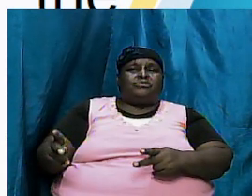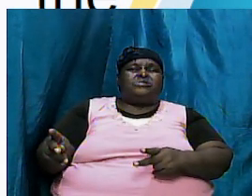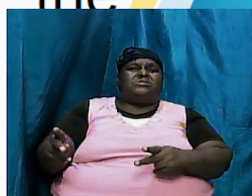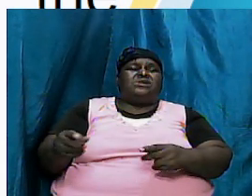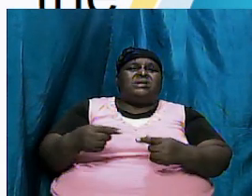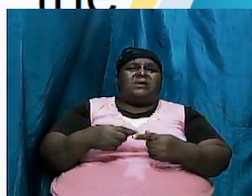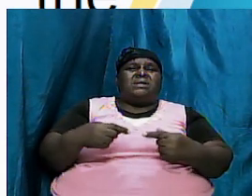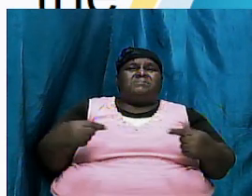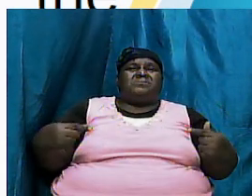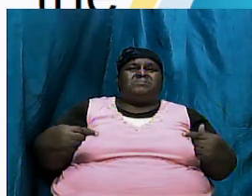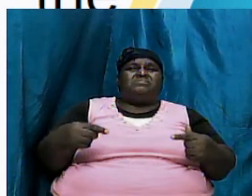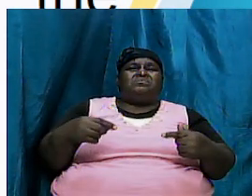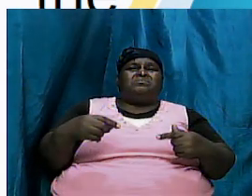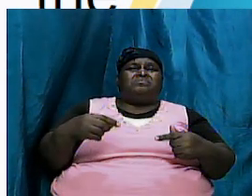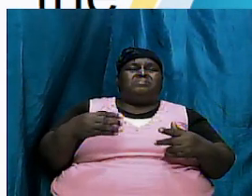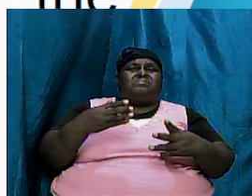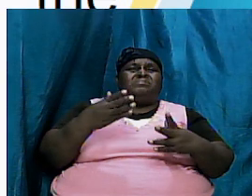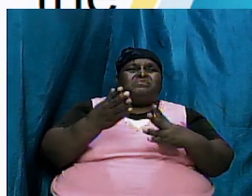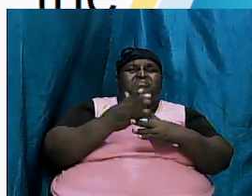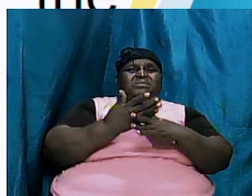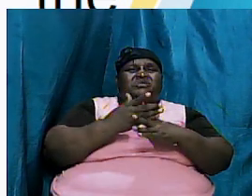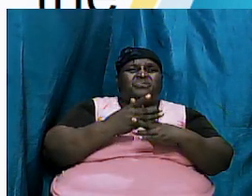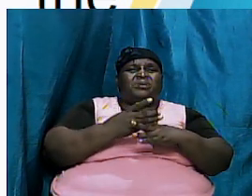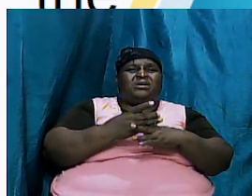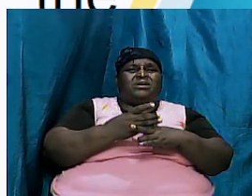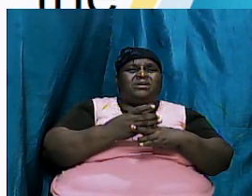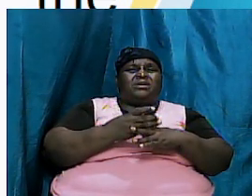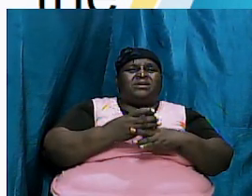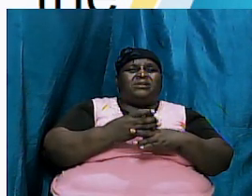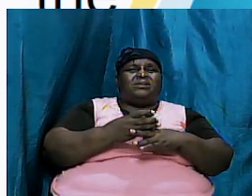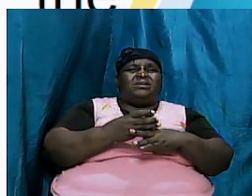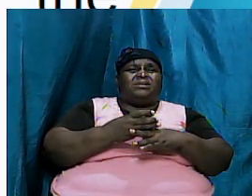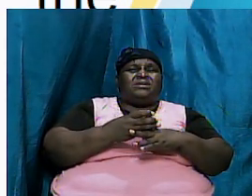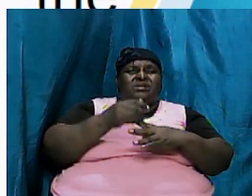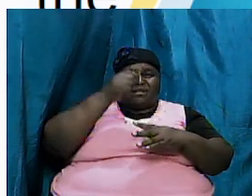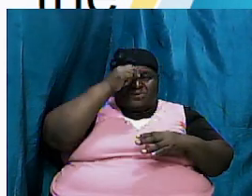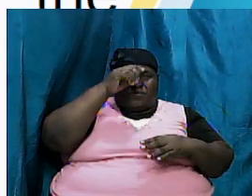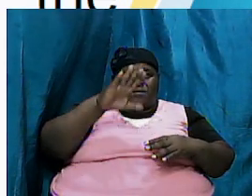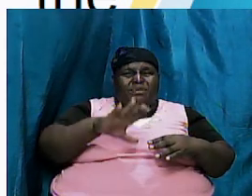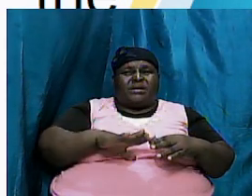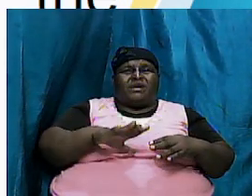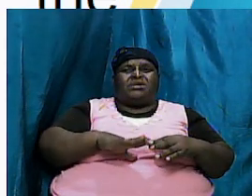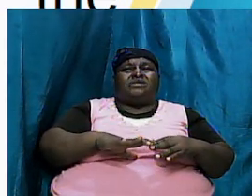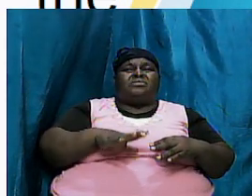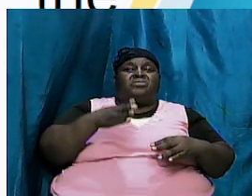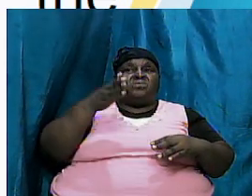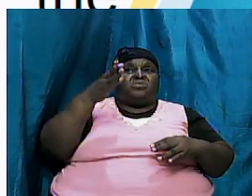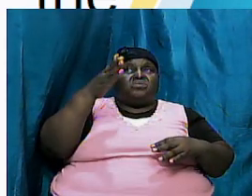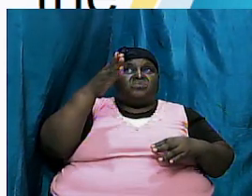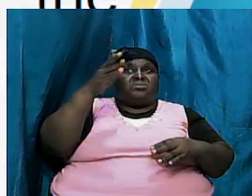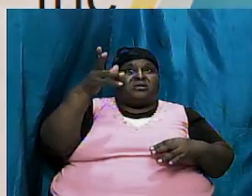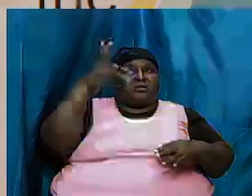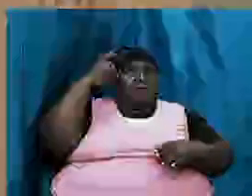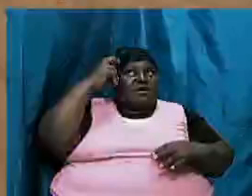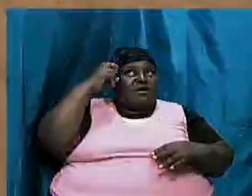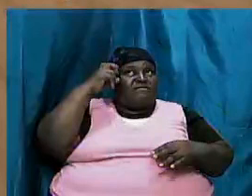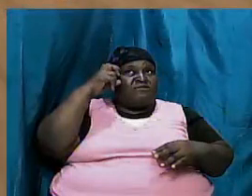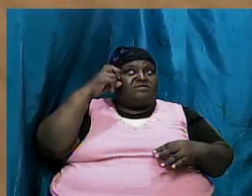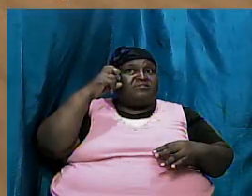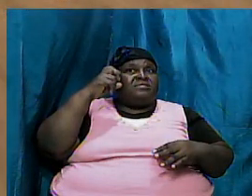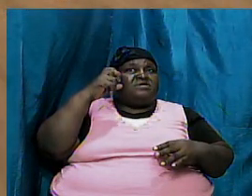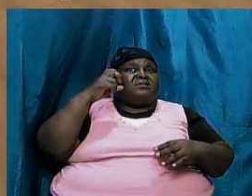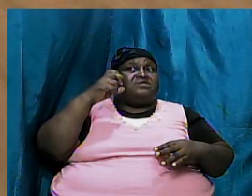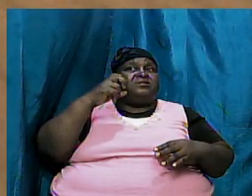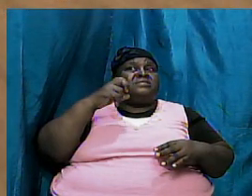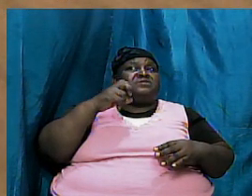thee and the woman and between thy seed and her seed it shall bruise thy head